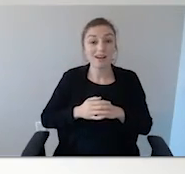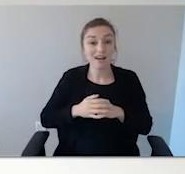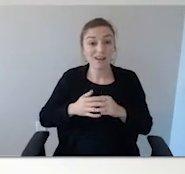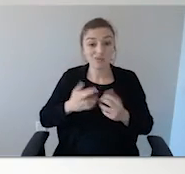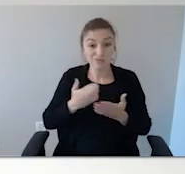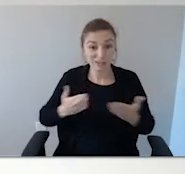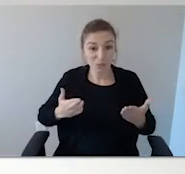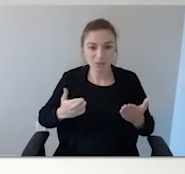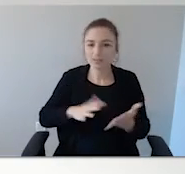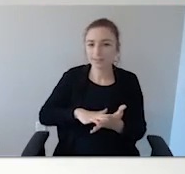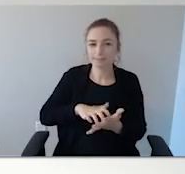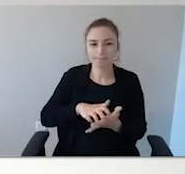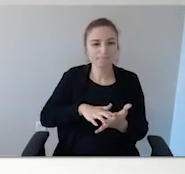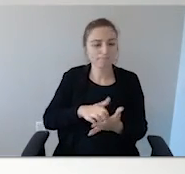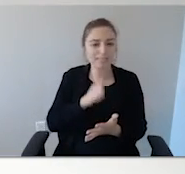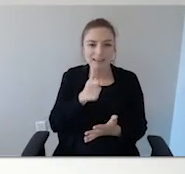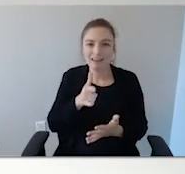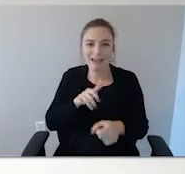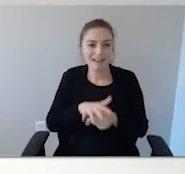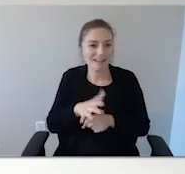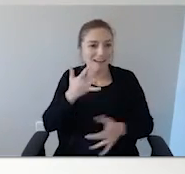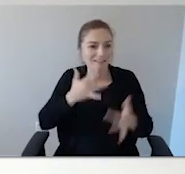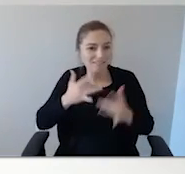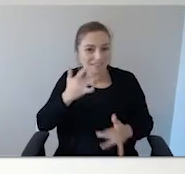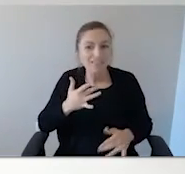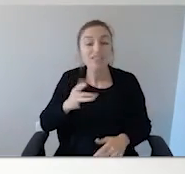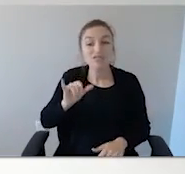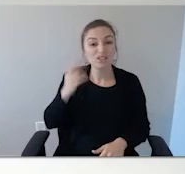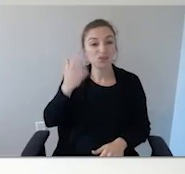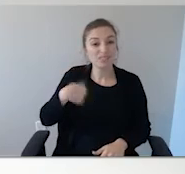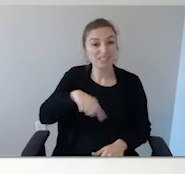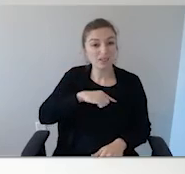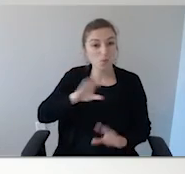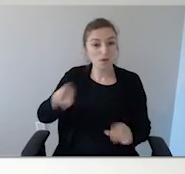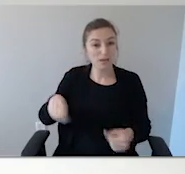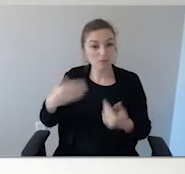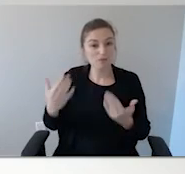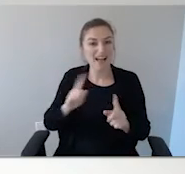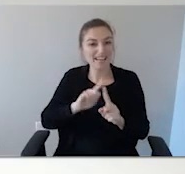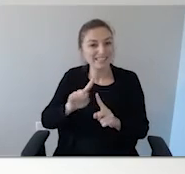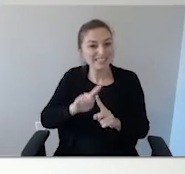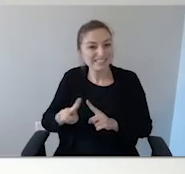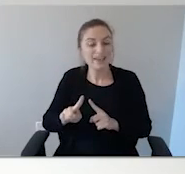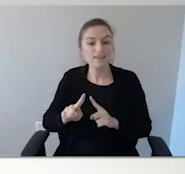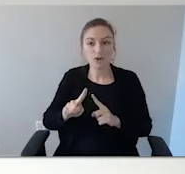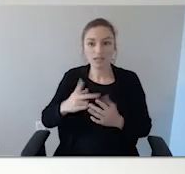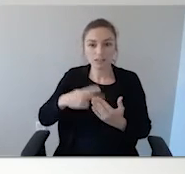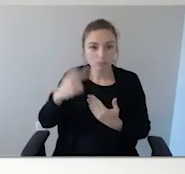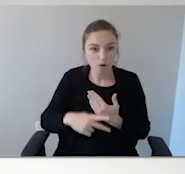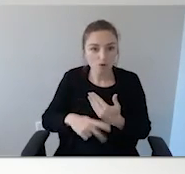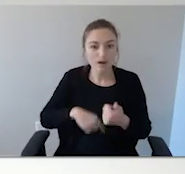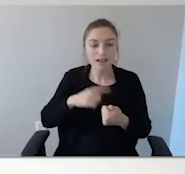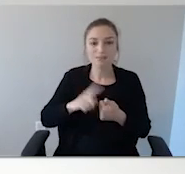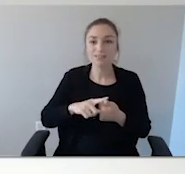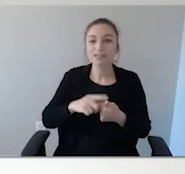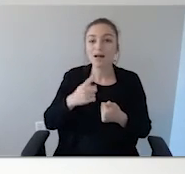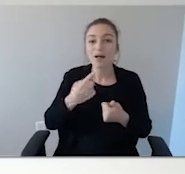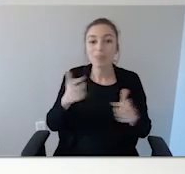NAA has created safety initiatives like the Big Red Safety Box, our FOUND program,